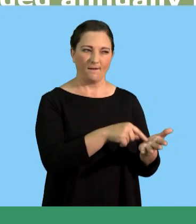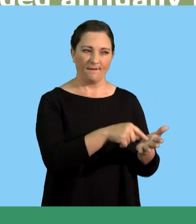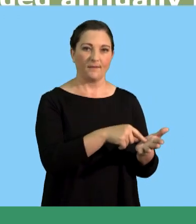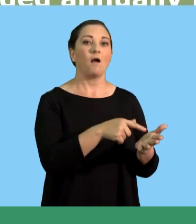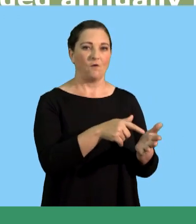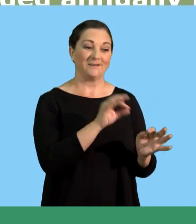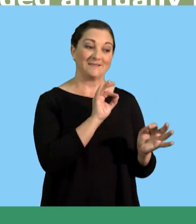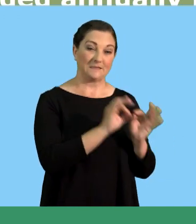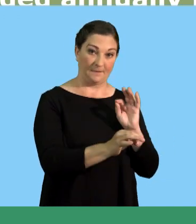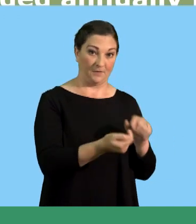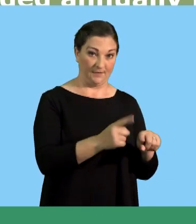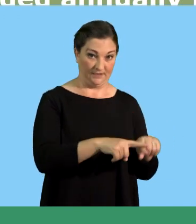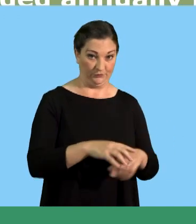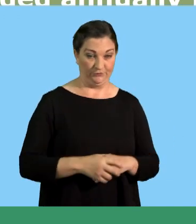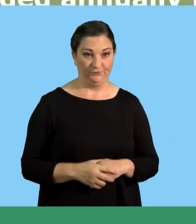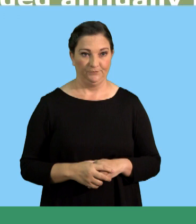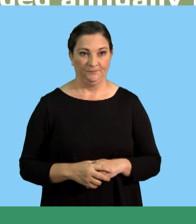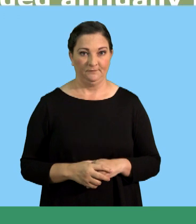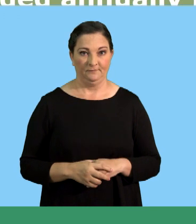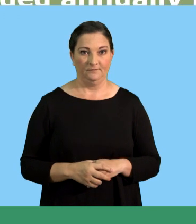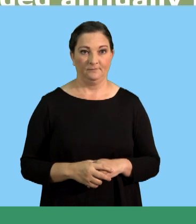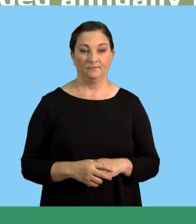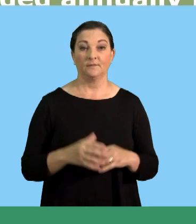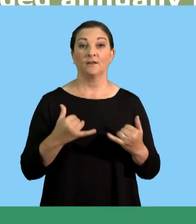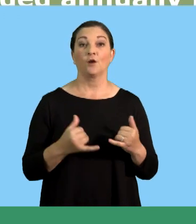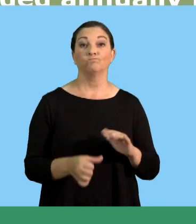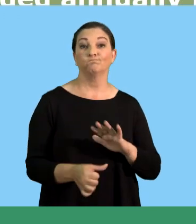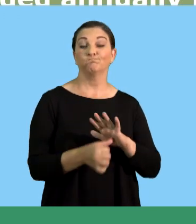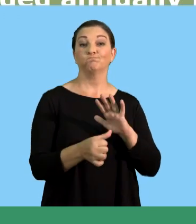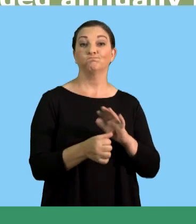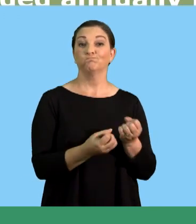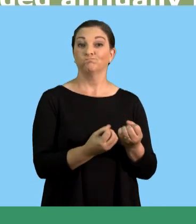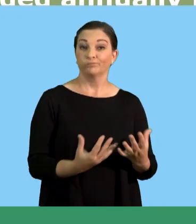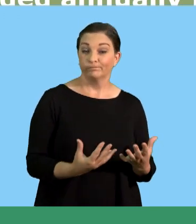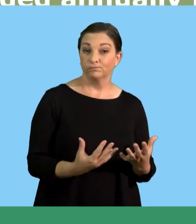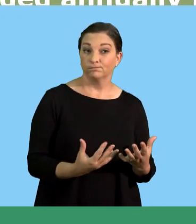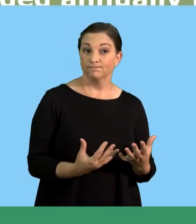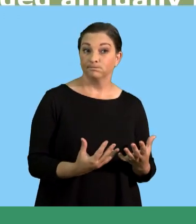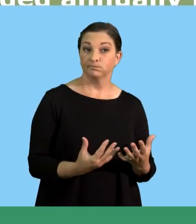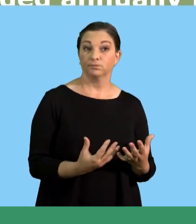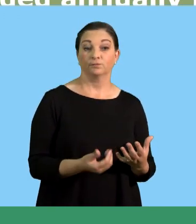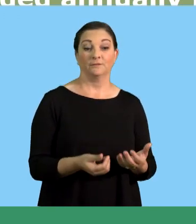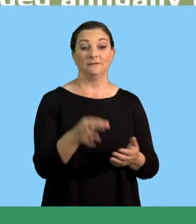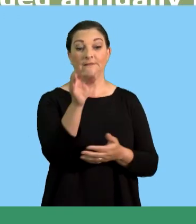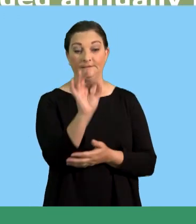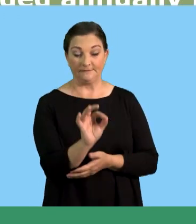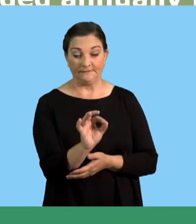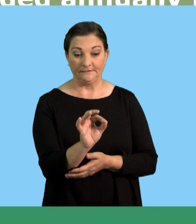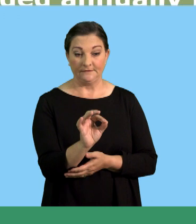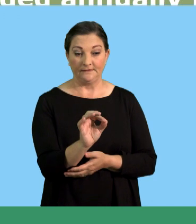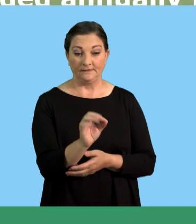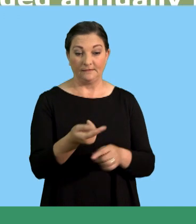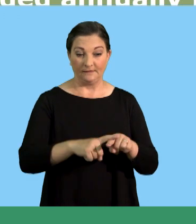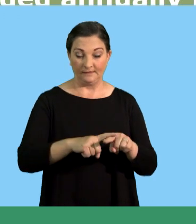method we're going to use to calculate is simple interest. Now, this is our principal amount. This is our